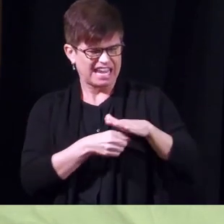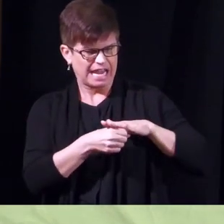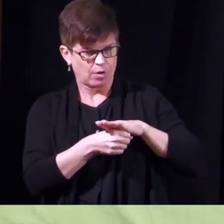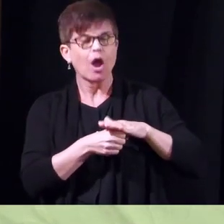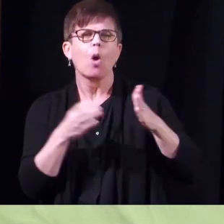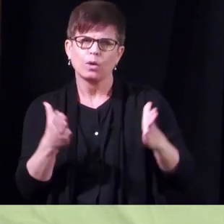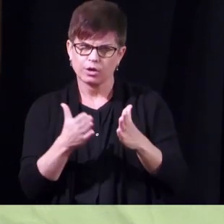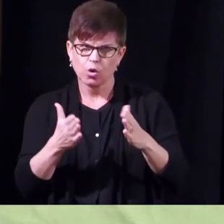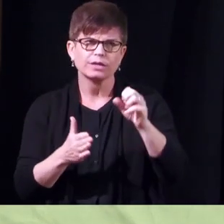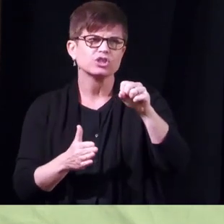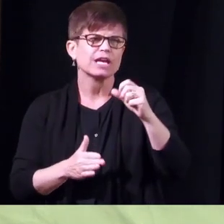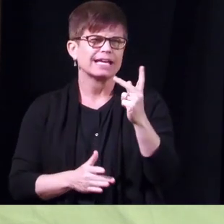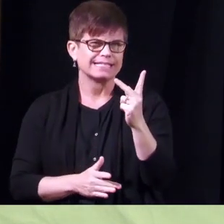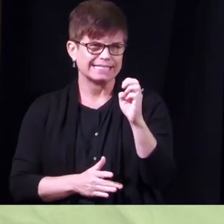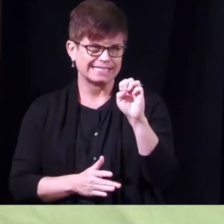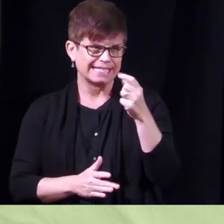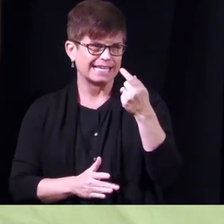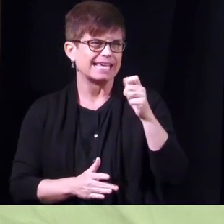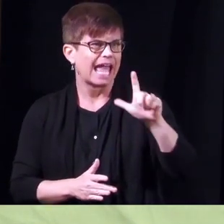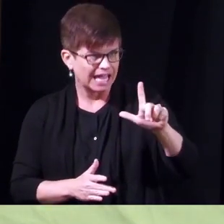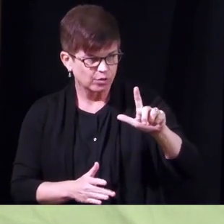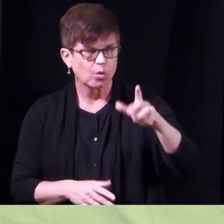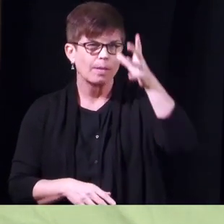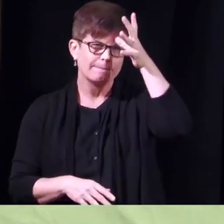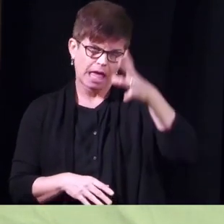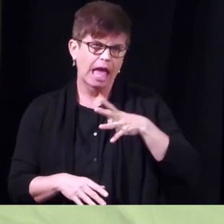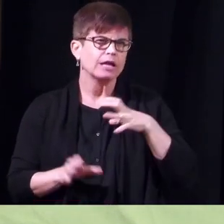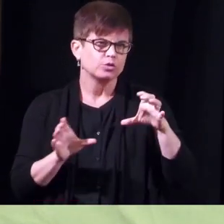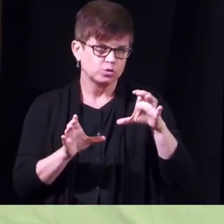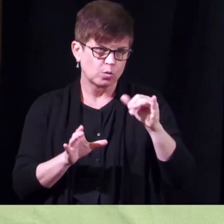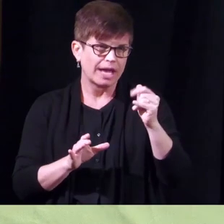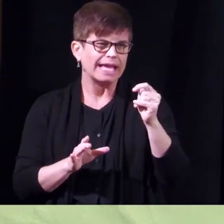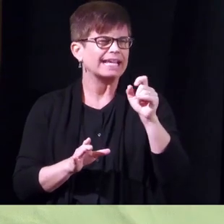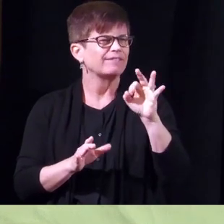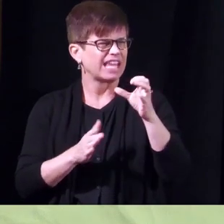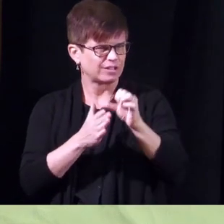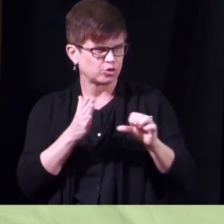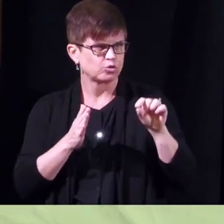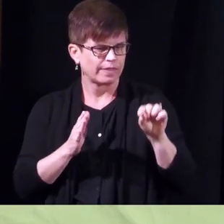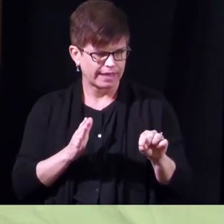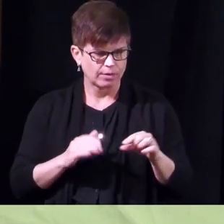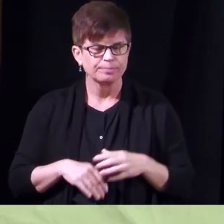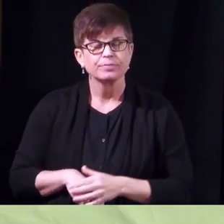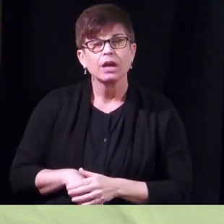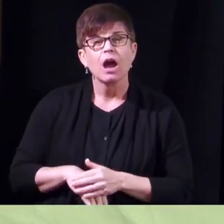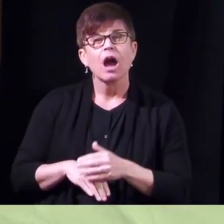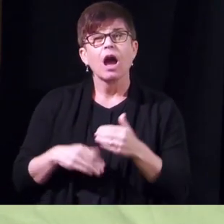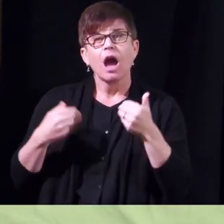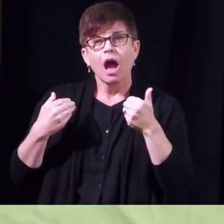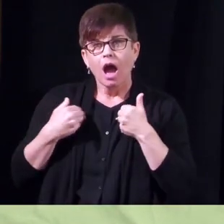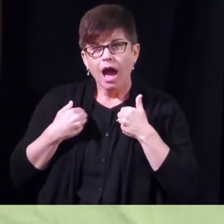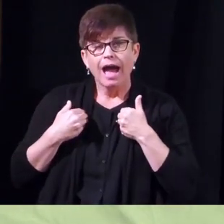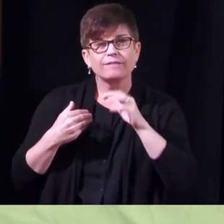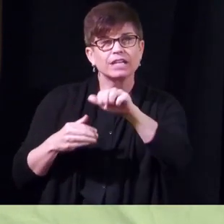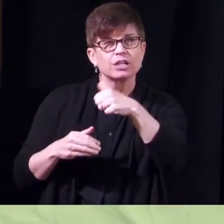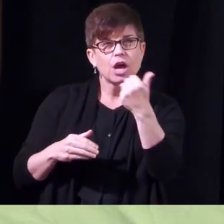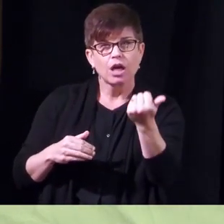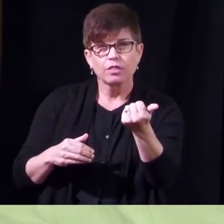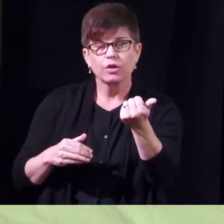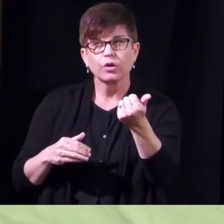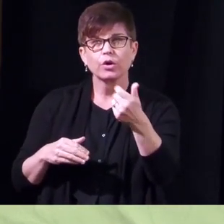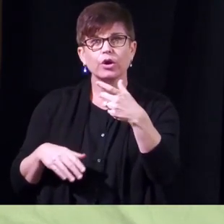patients to do the kegel exercises and so on uh i do have a colleague in uh in new jersey who